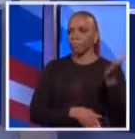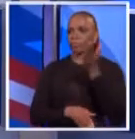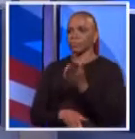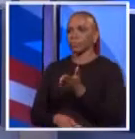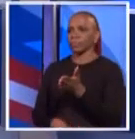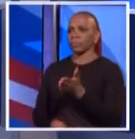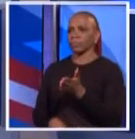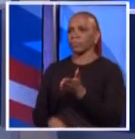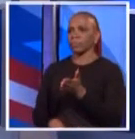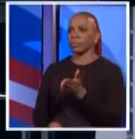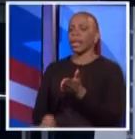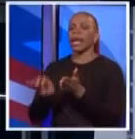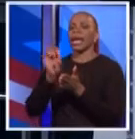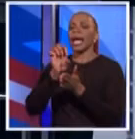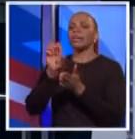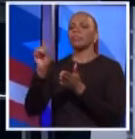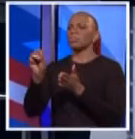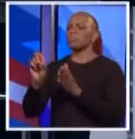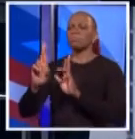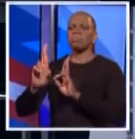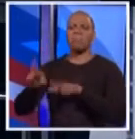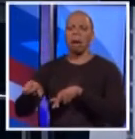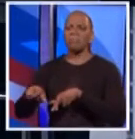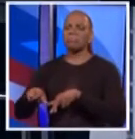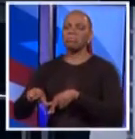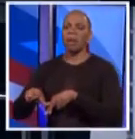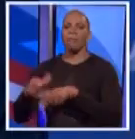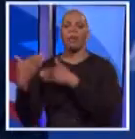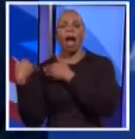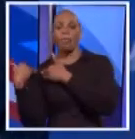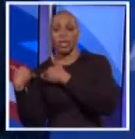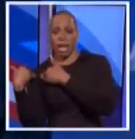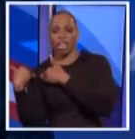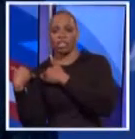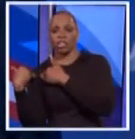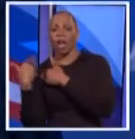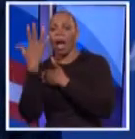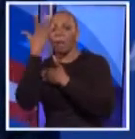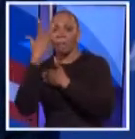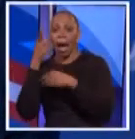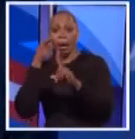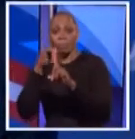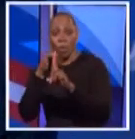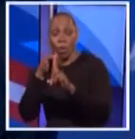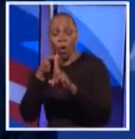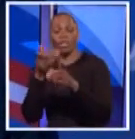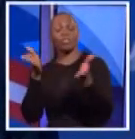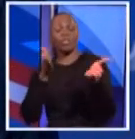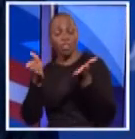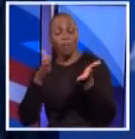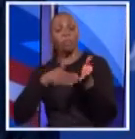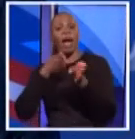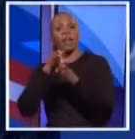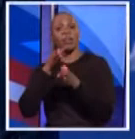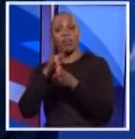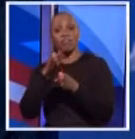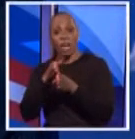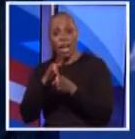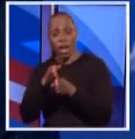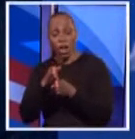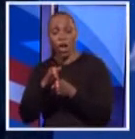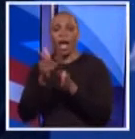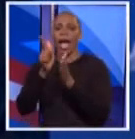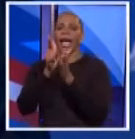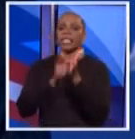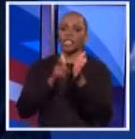rebut? Not so much a rebuttal, just an observation. I'm running to serve. That's what my career has been. As a prosecutor, as an assistant